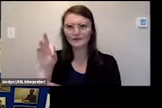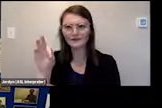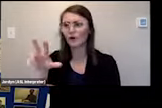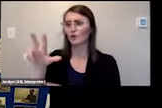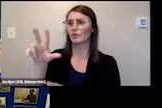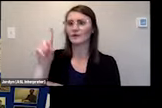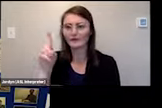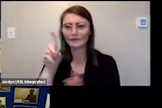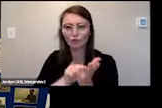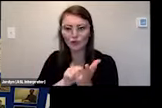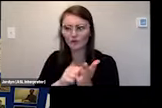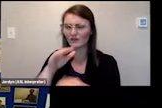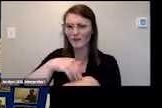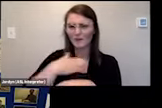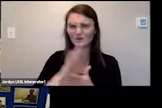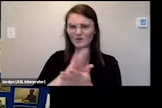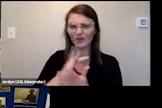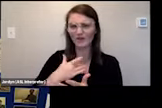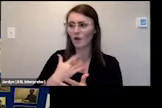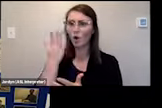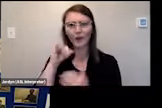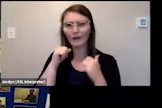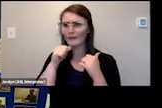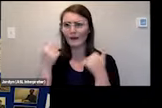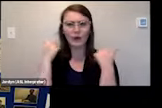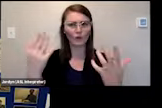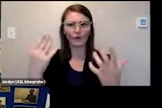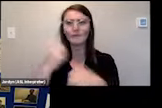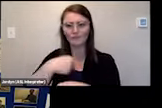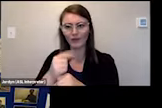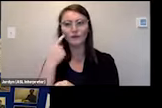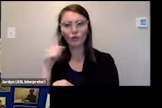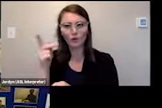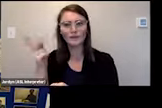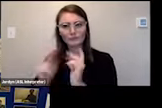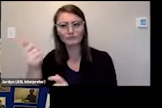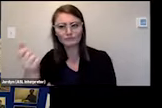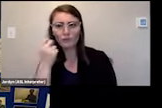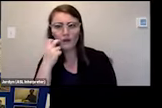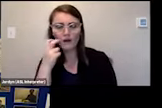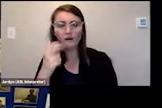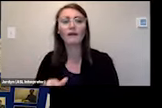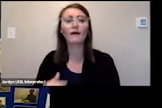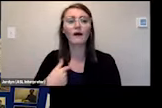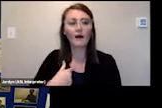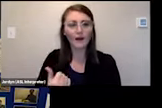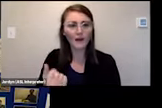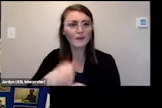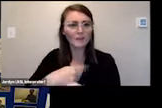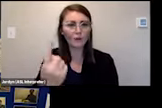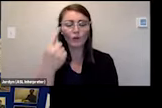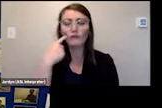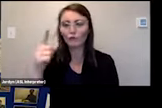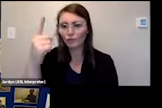for people who are blind and i met a woman named cassandra and she told me she wanted a model of a cinderella castle so that